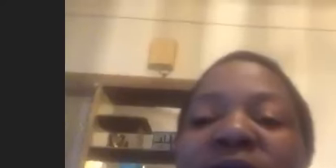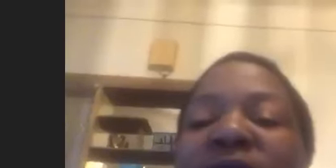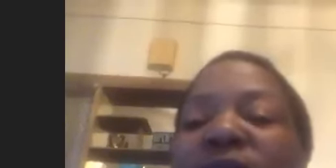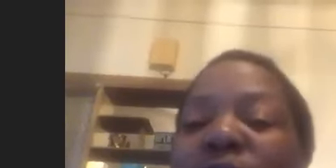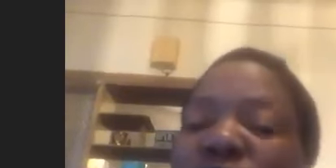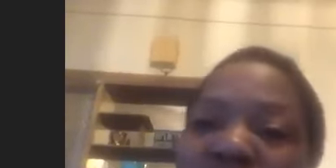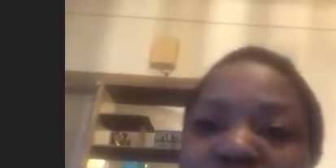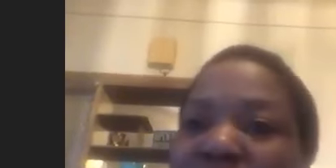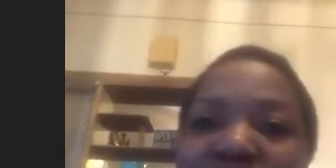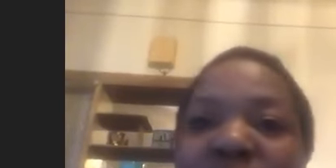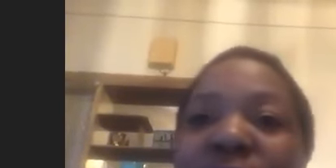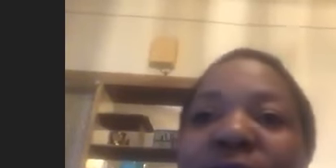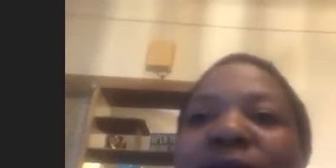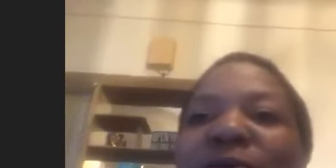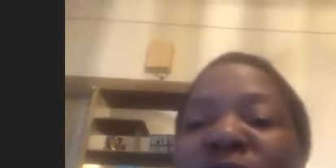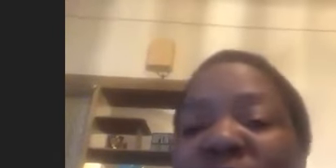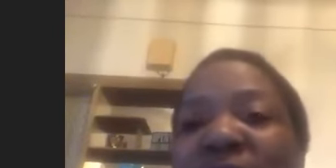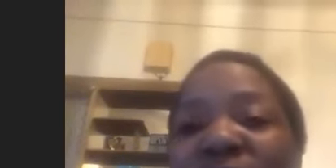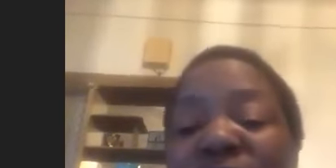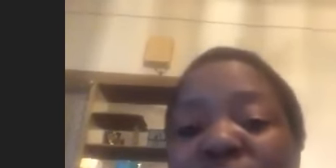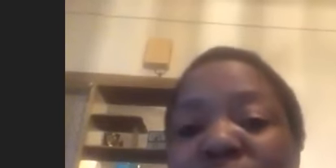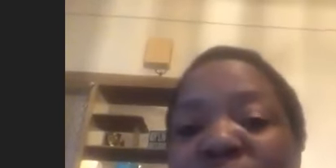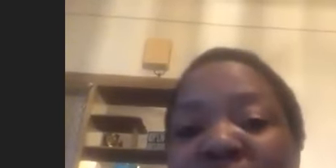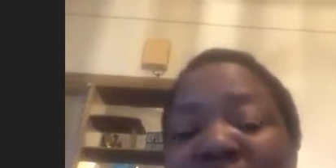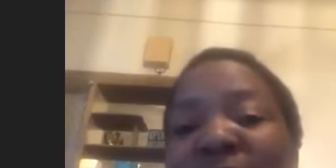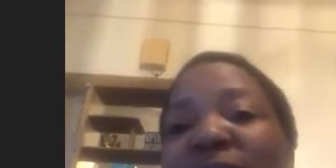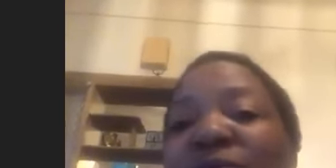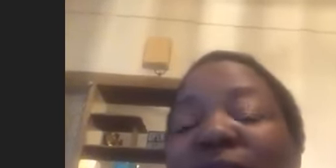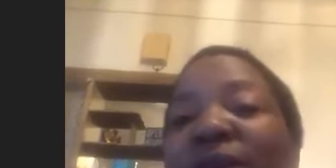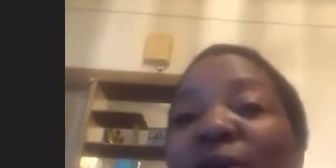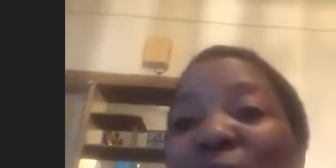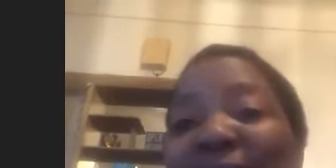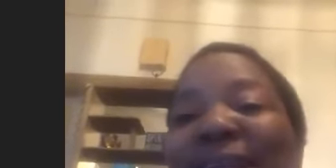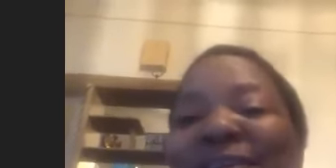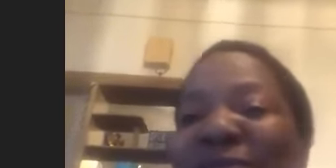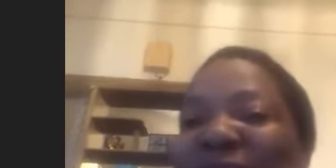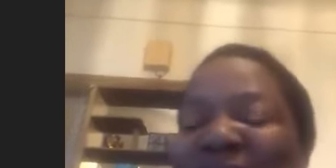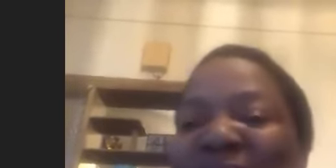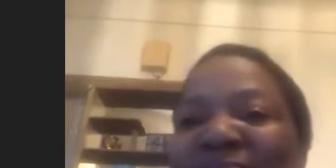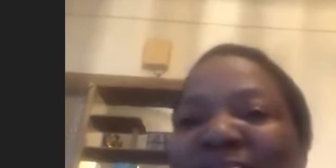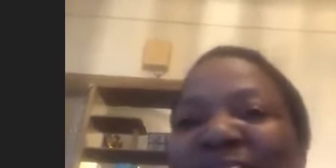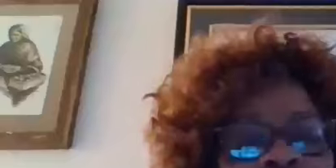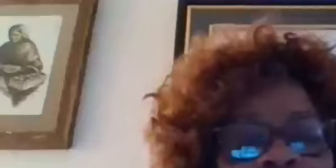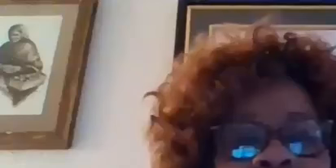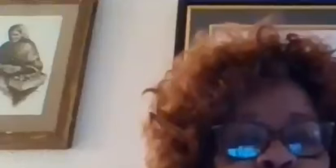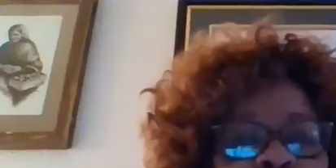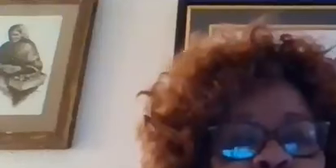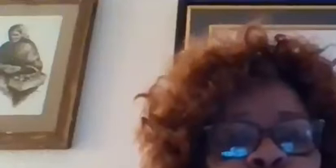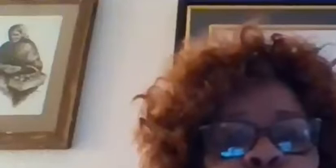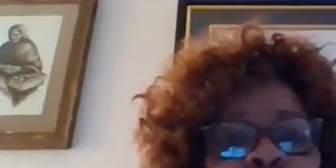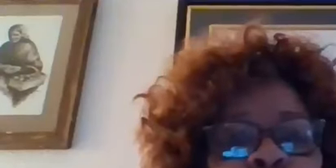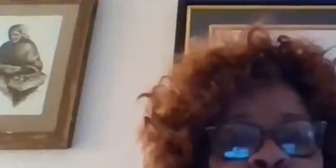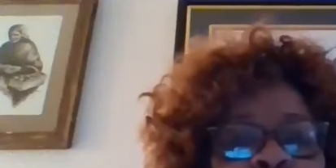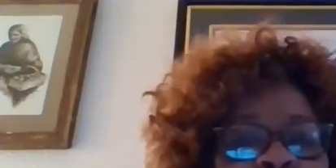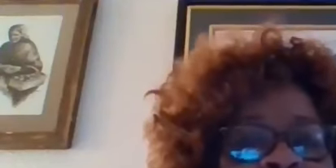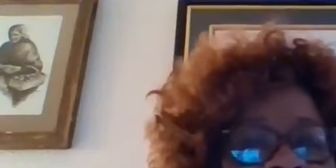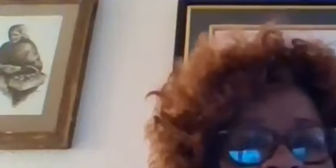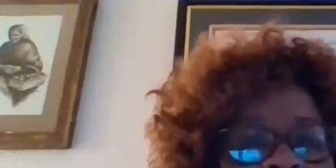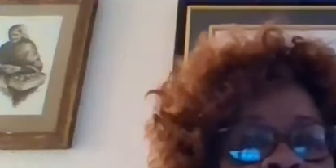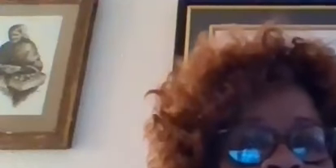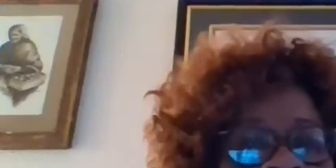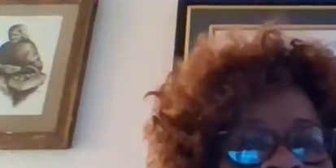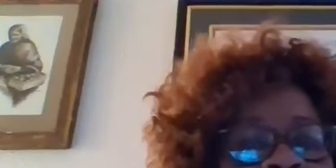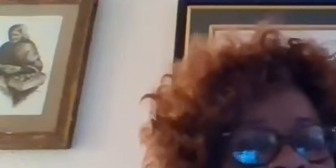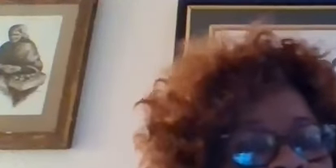there is no judgment at all we're just here to assist you living your best life i love that there is no judgment